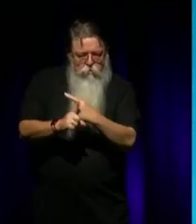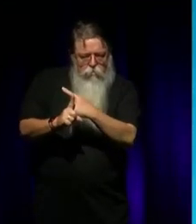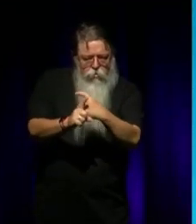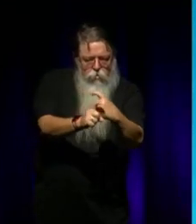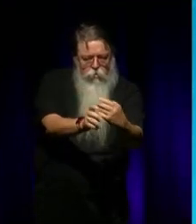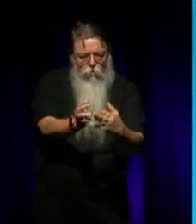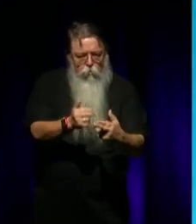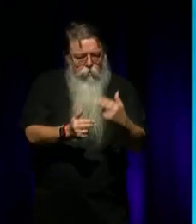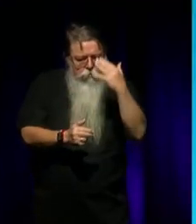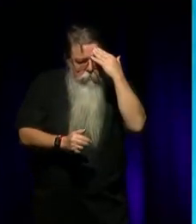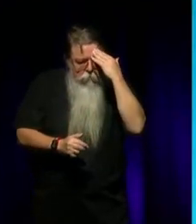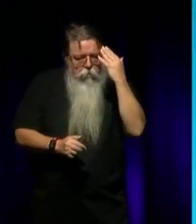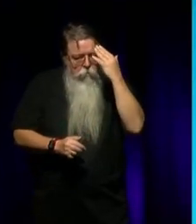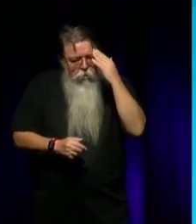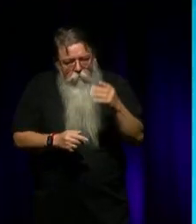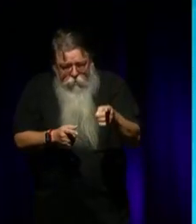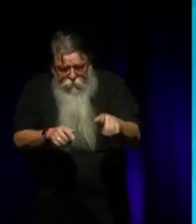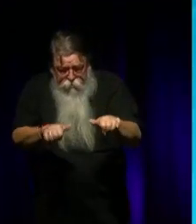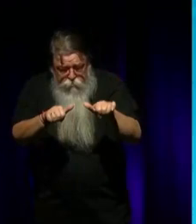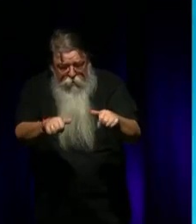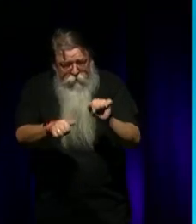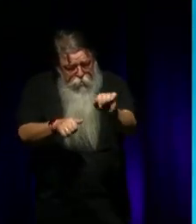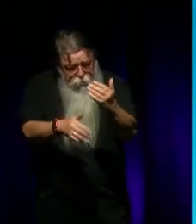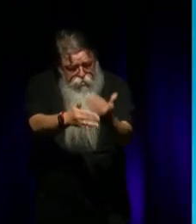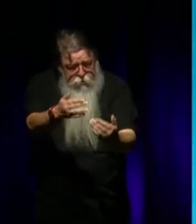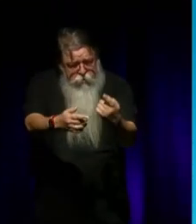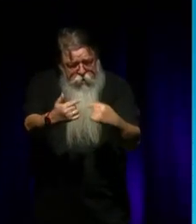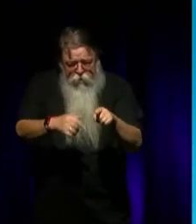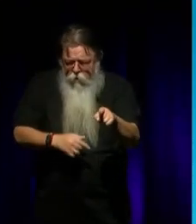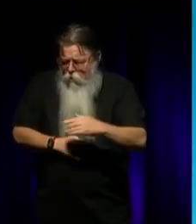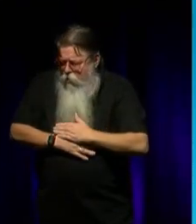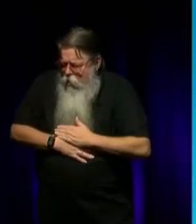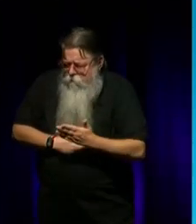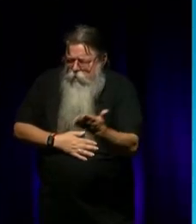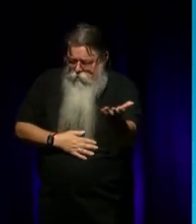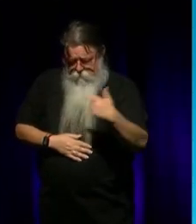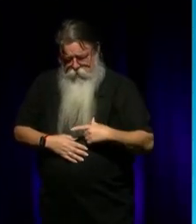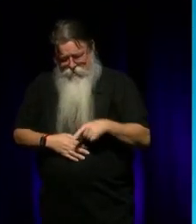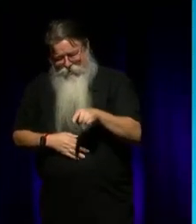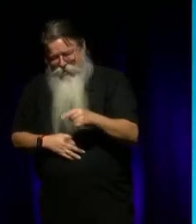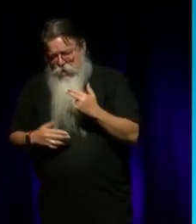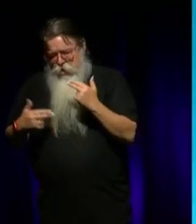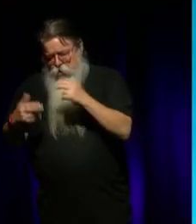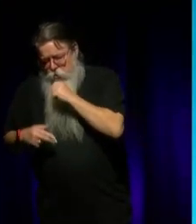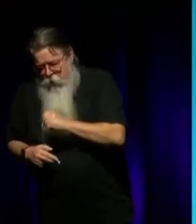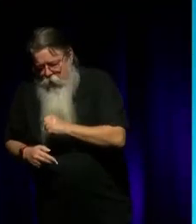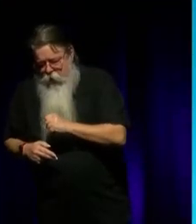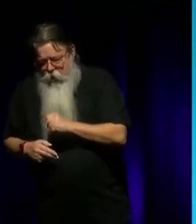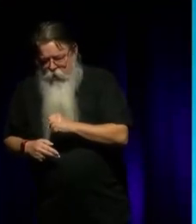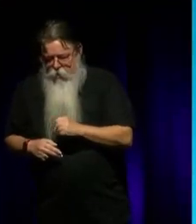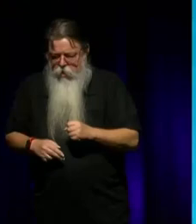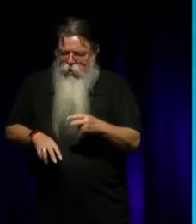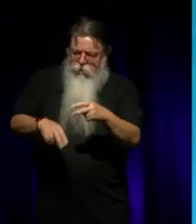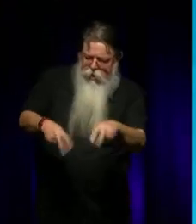And then she would love it because he was... You know, he's a song man, a dancer and a Yadaki player. Not all